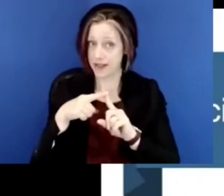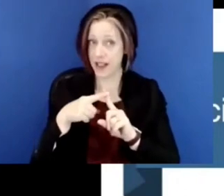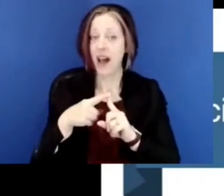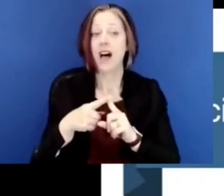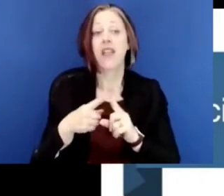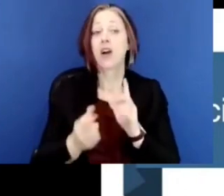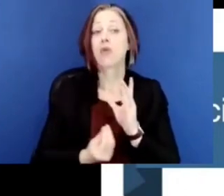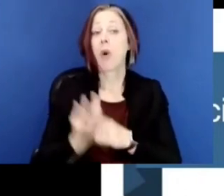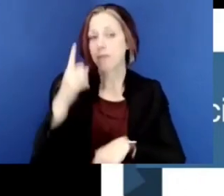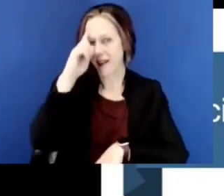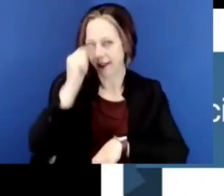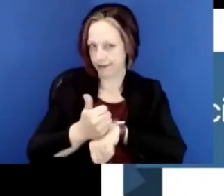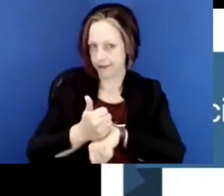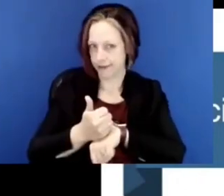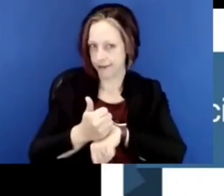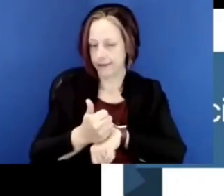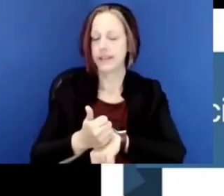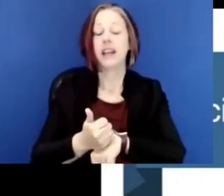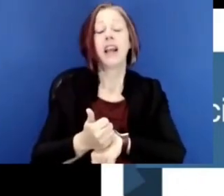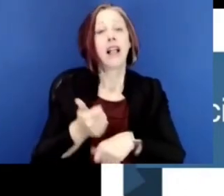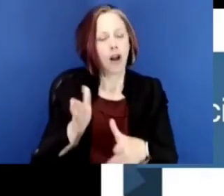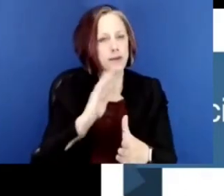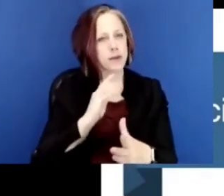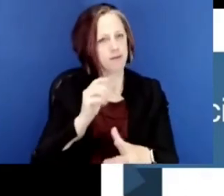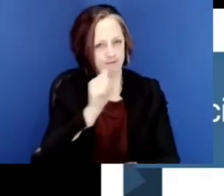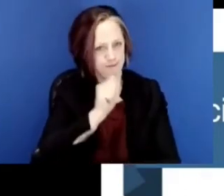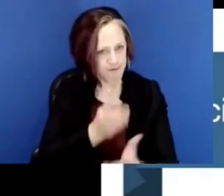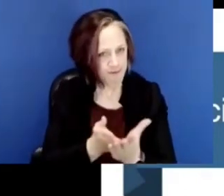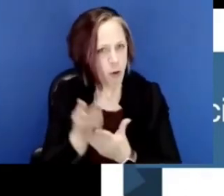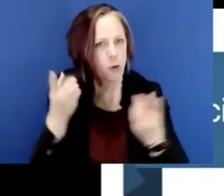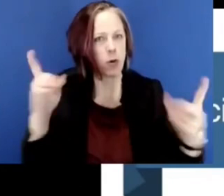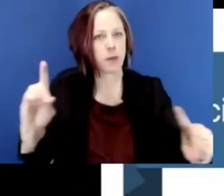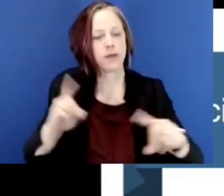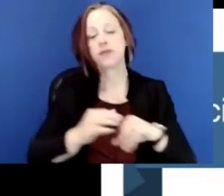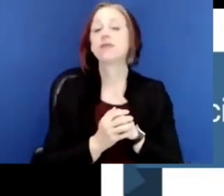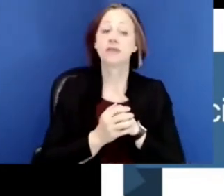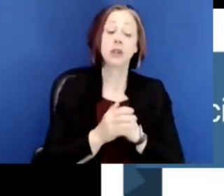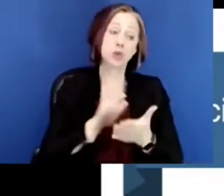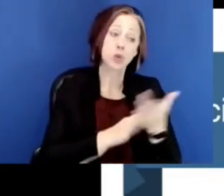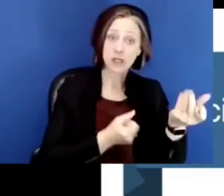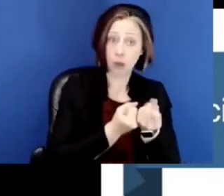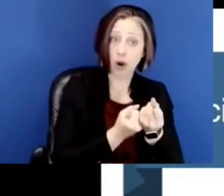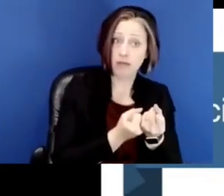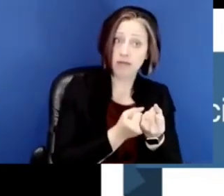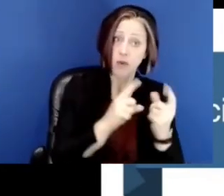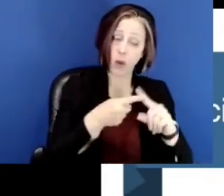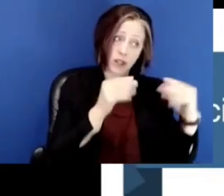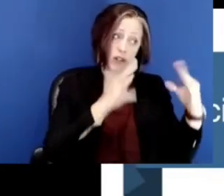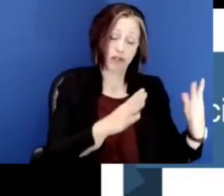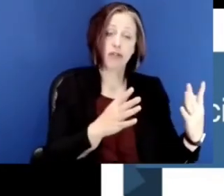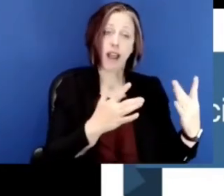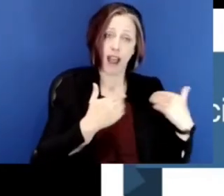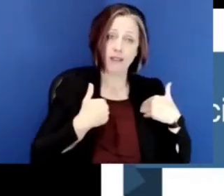the growth mindset that allows people to be resilient, which is supported in schools when